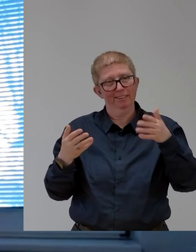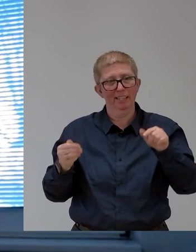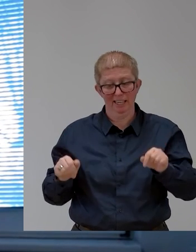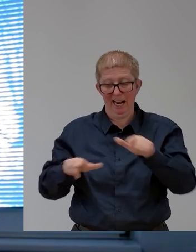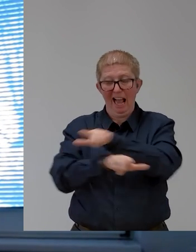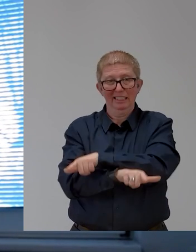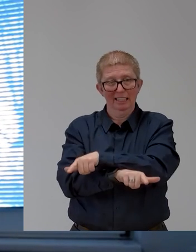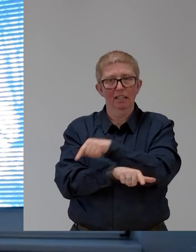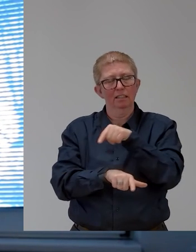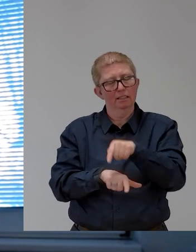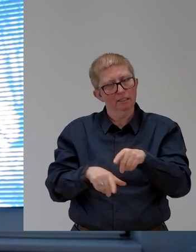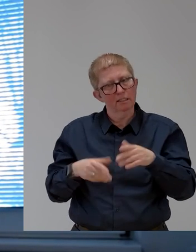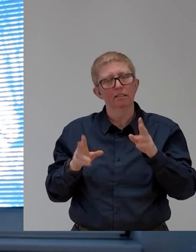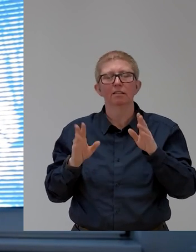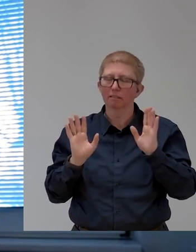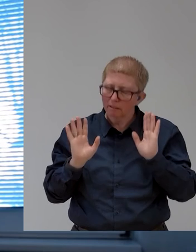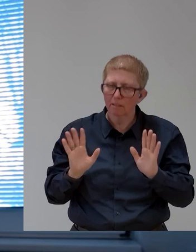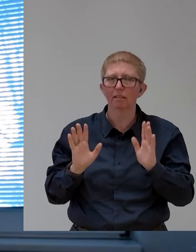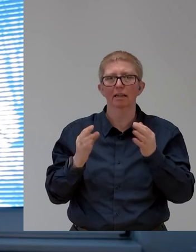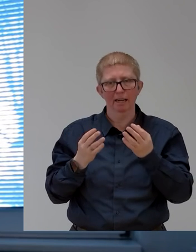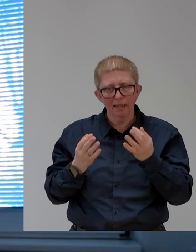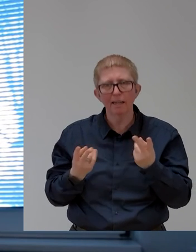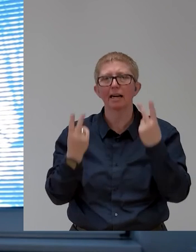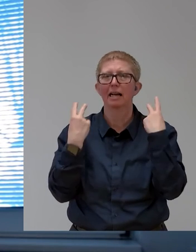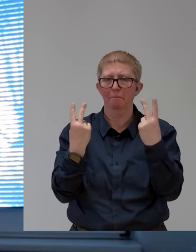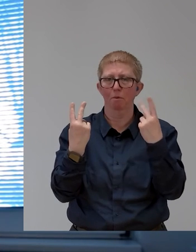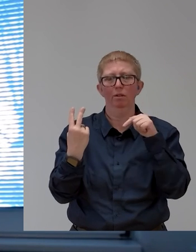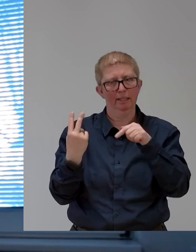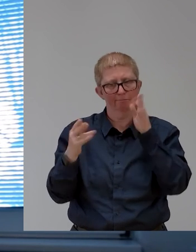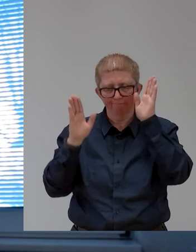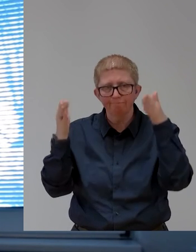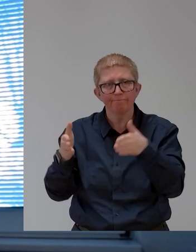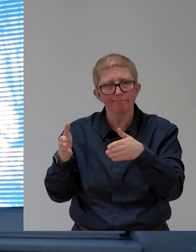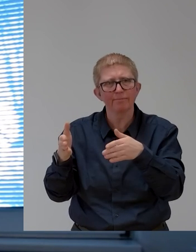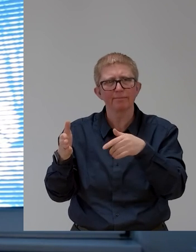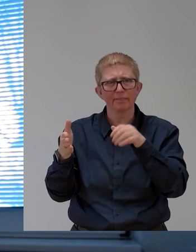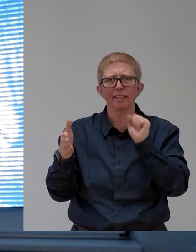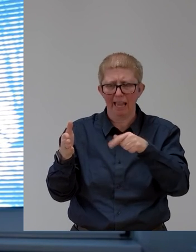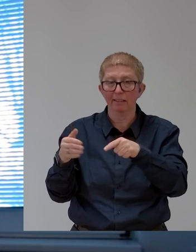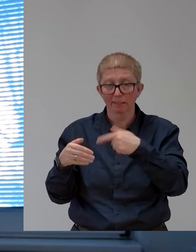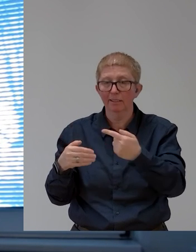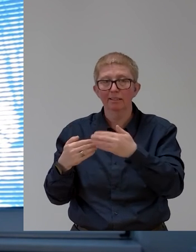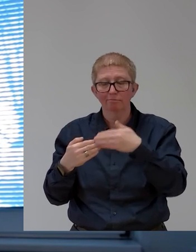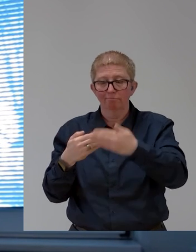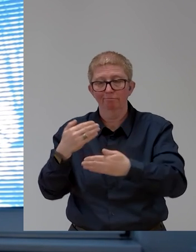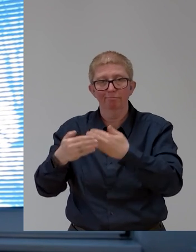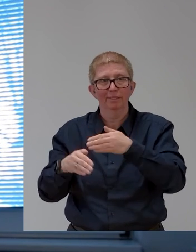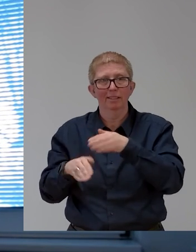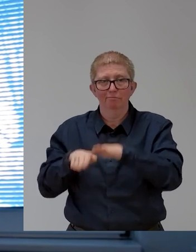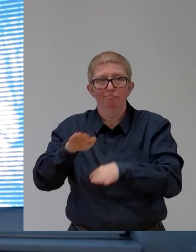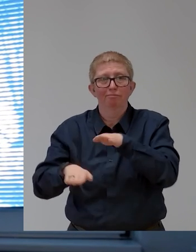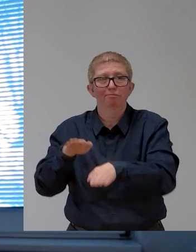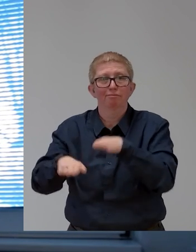common issue. It's something that we can make progress on. It's one of the areas that is maybe a bit more understood